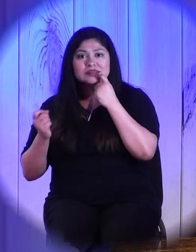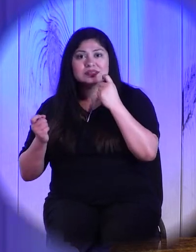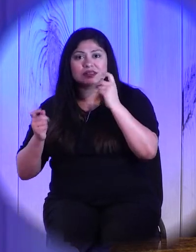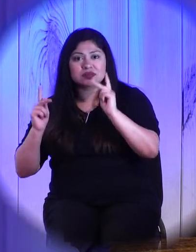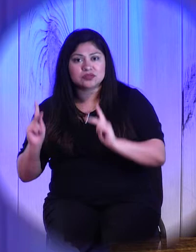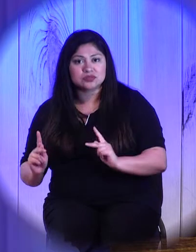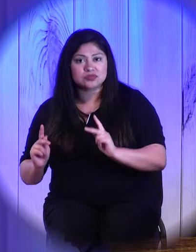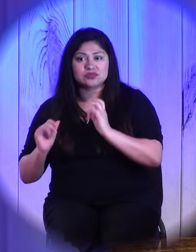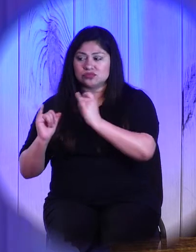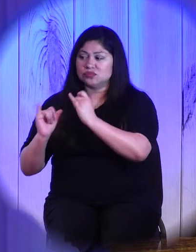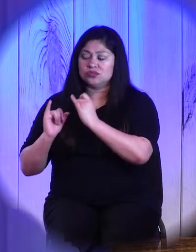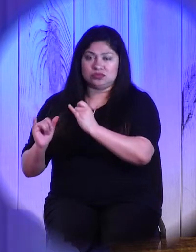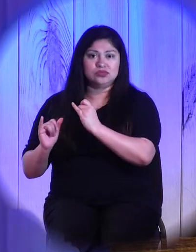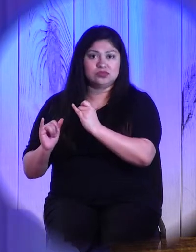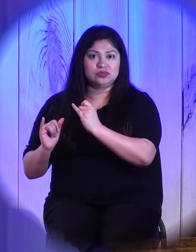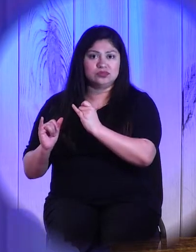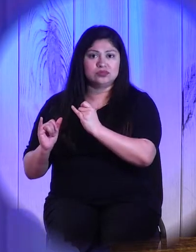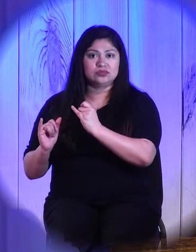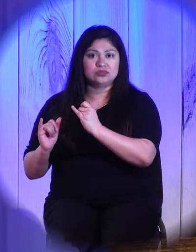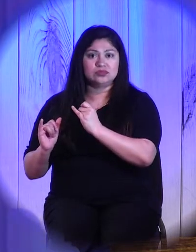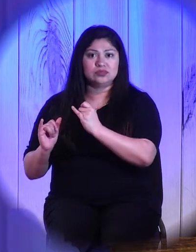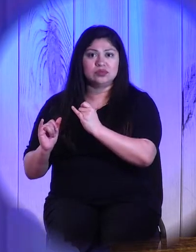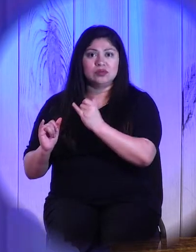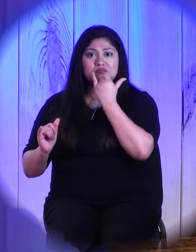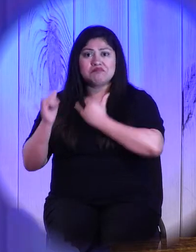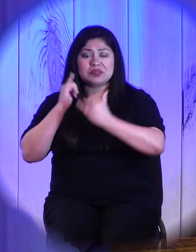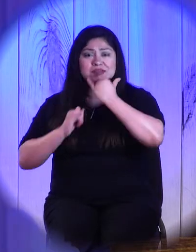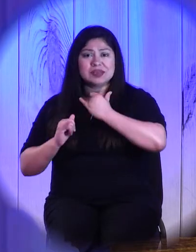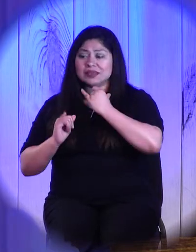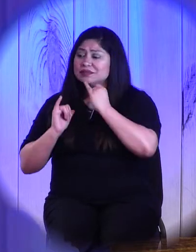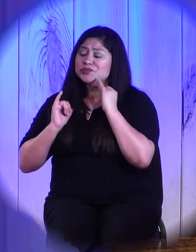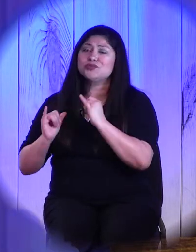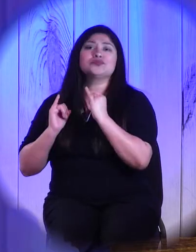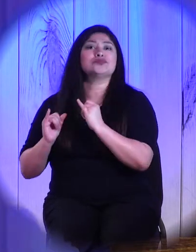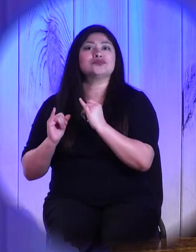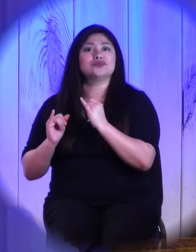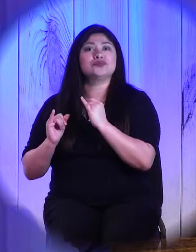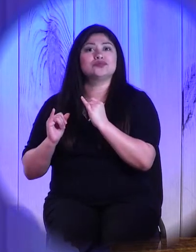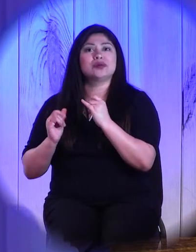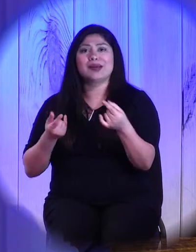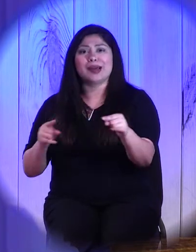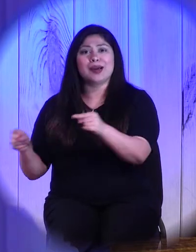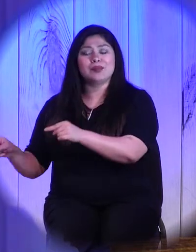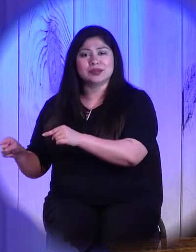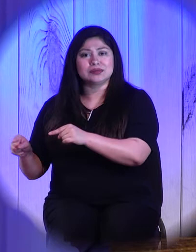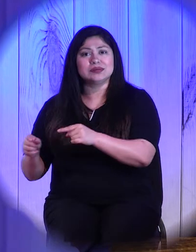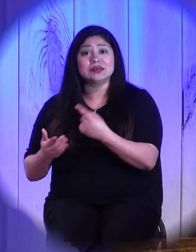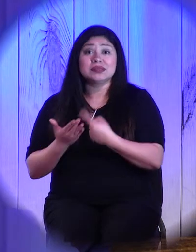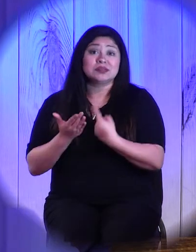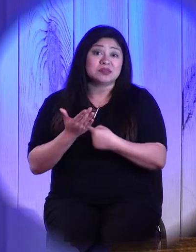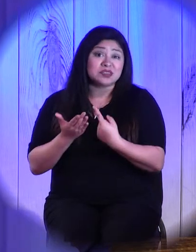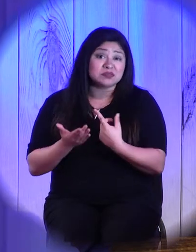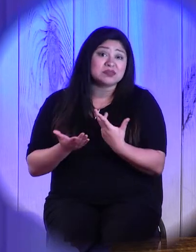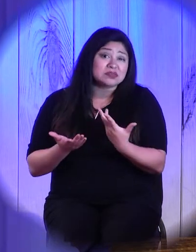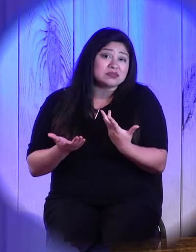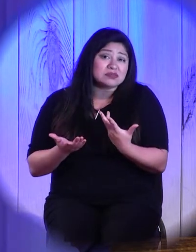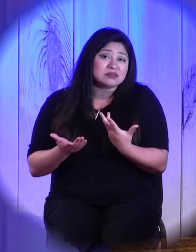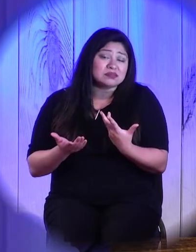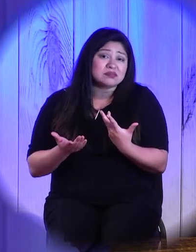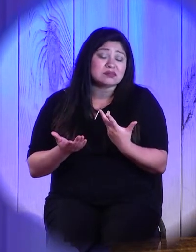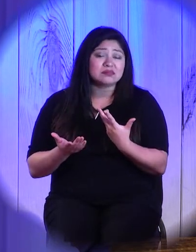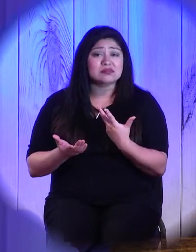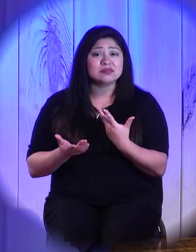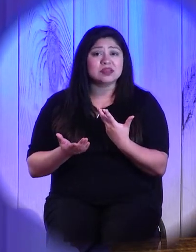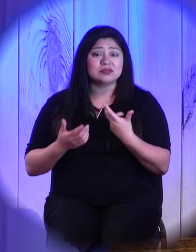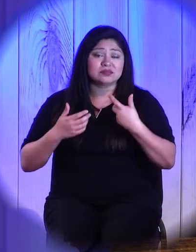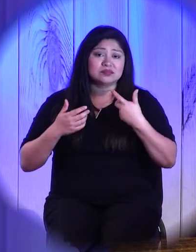us. They make mistakes just like us. Sometimes those mistakes aren't unintentional. They're willful. And yet, so do we